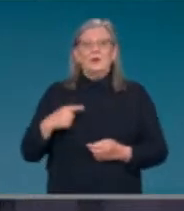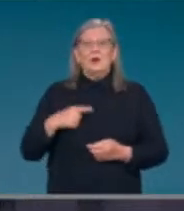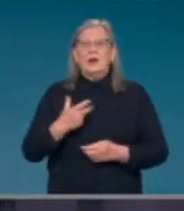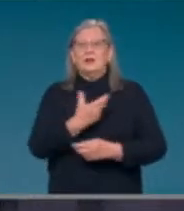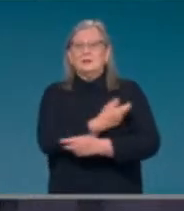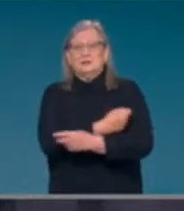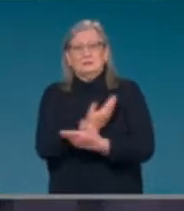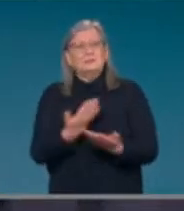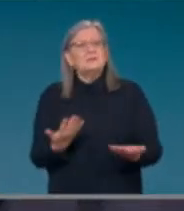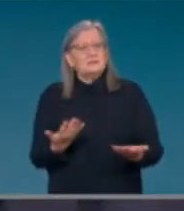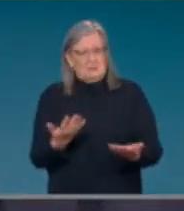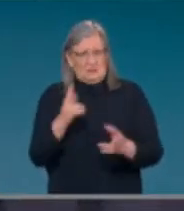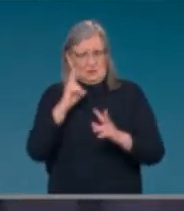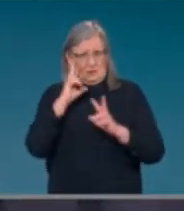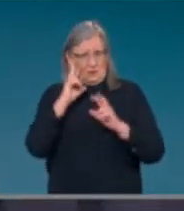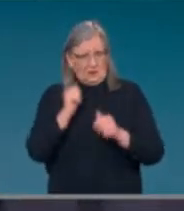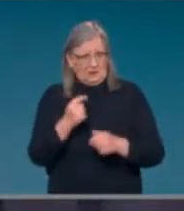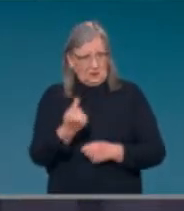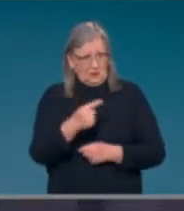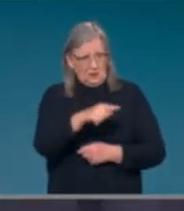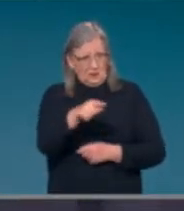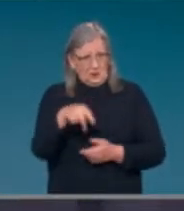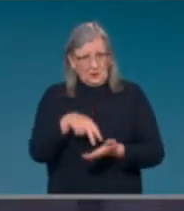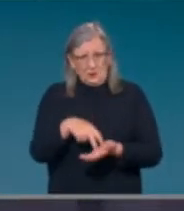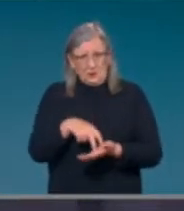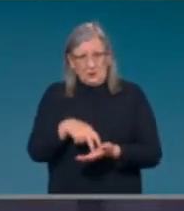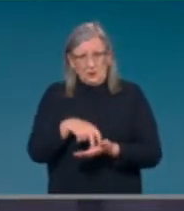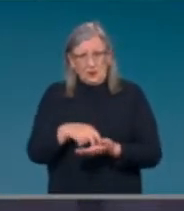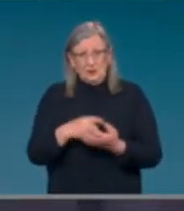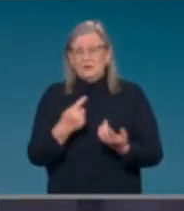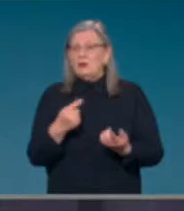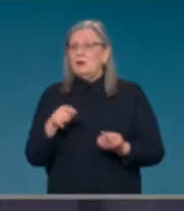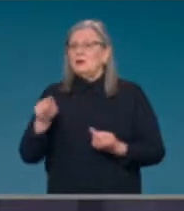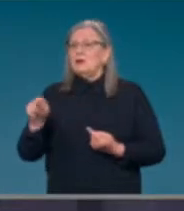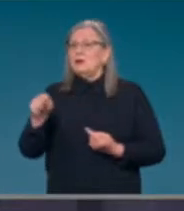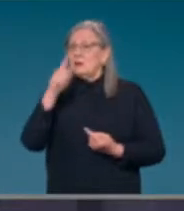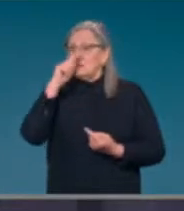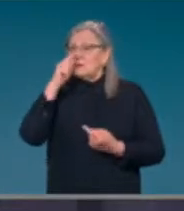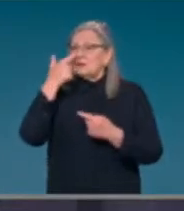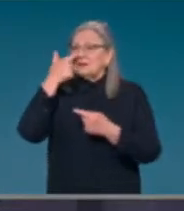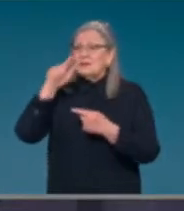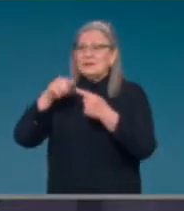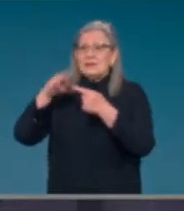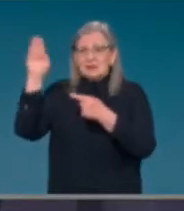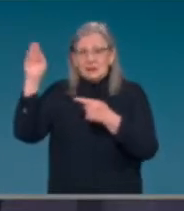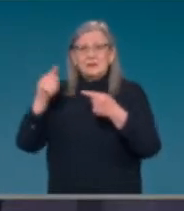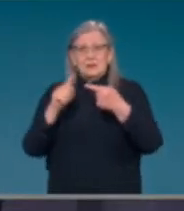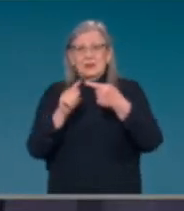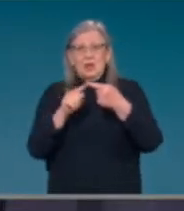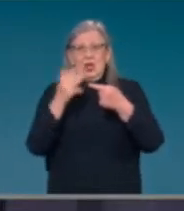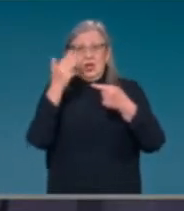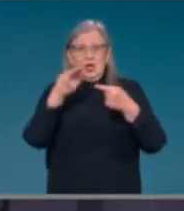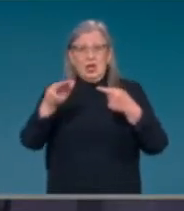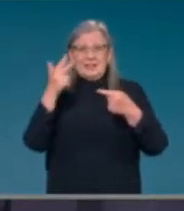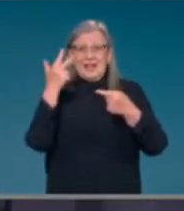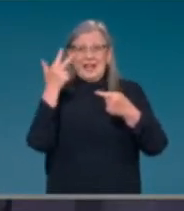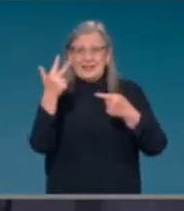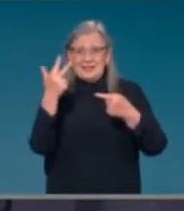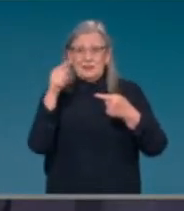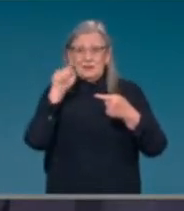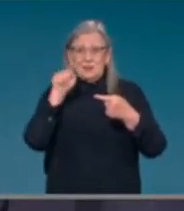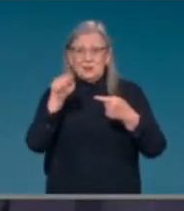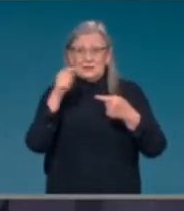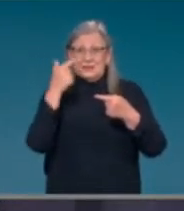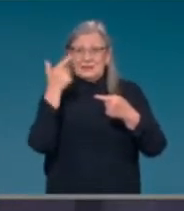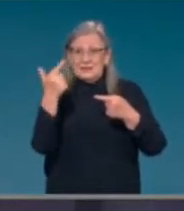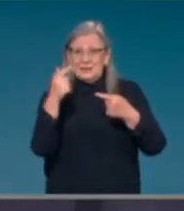our 70 plus population now has a 98.7% first vaccination rate and